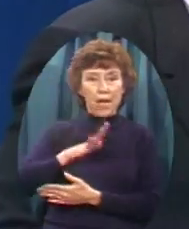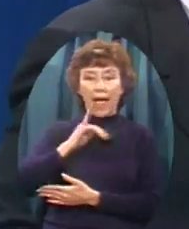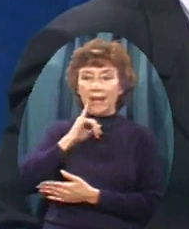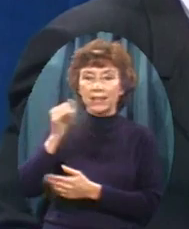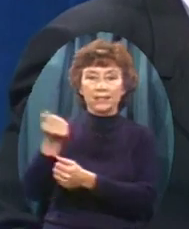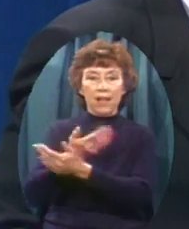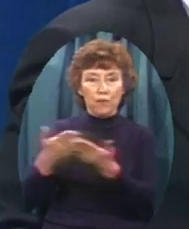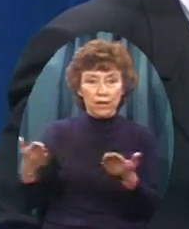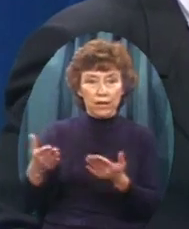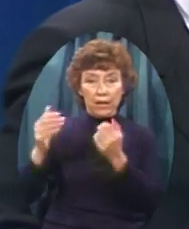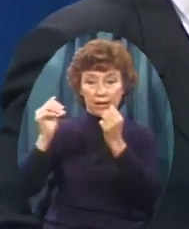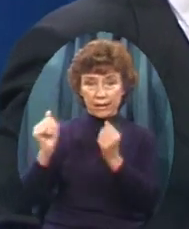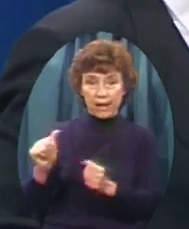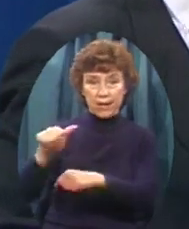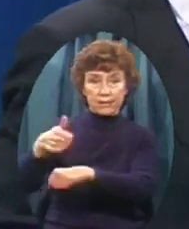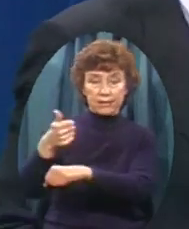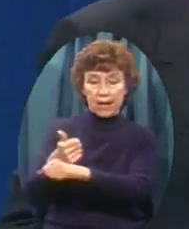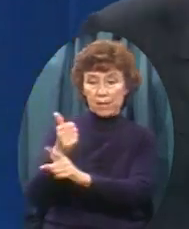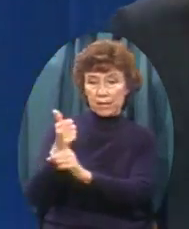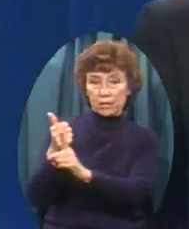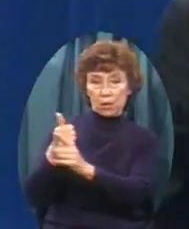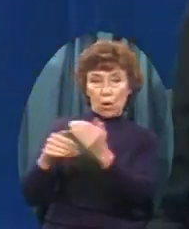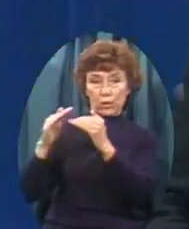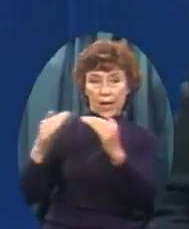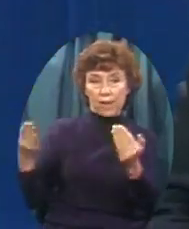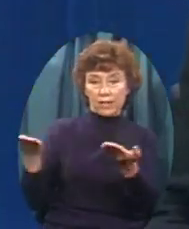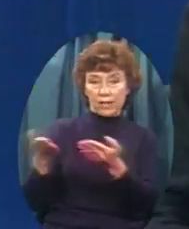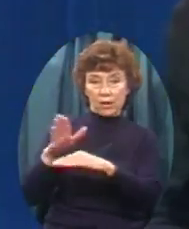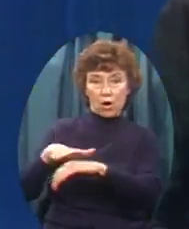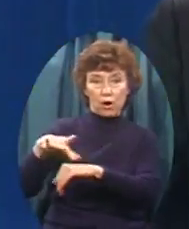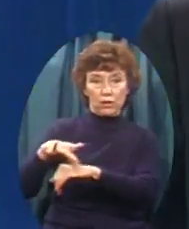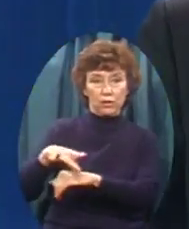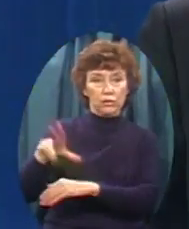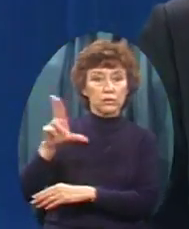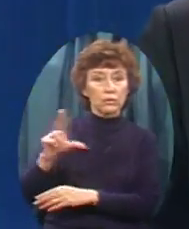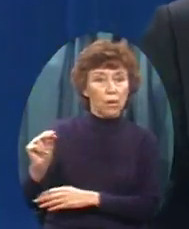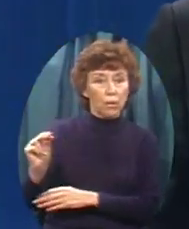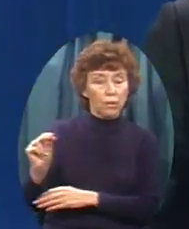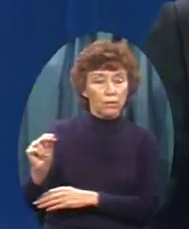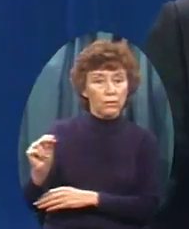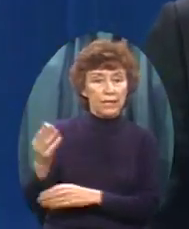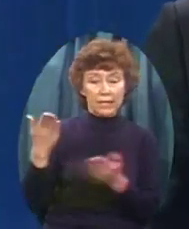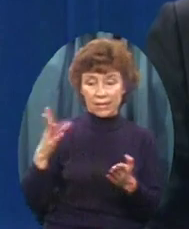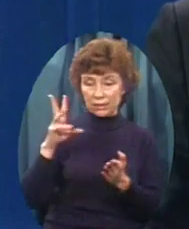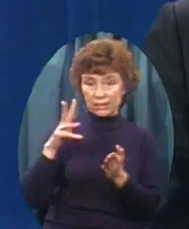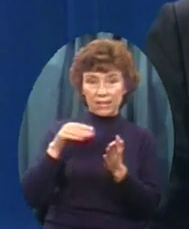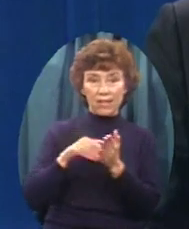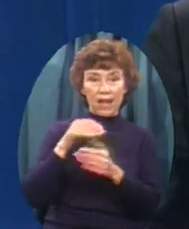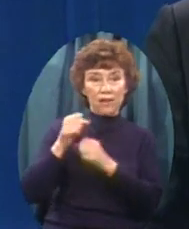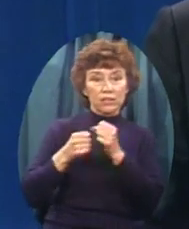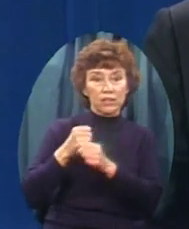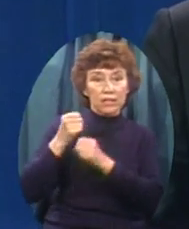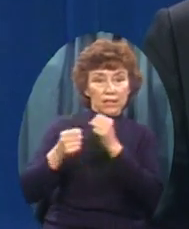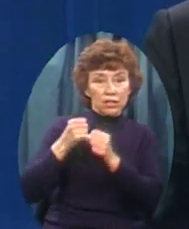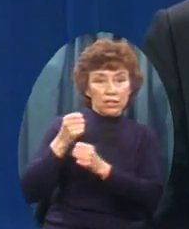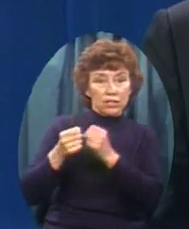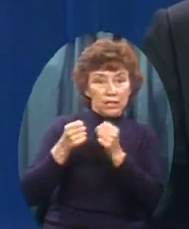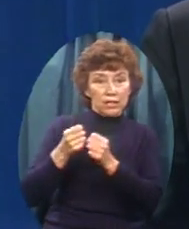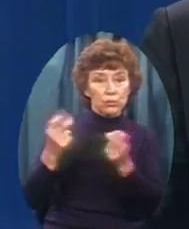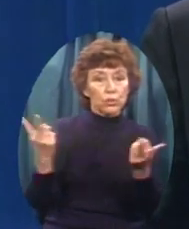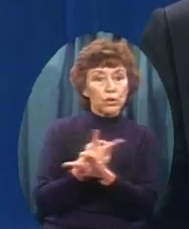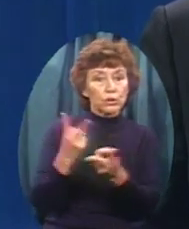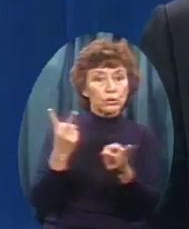utopia On this earth Here we are 6,000 years down In human history In far worse shape Than we were then Years ago